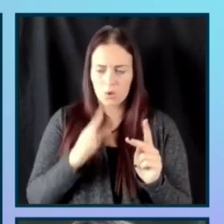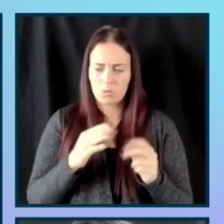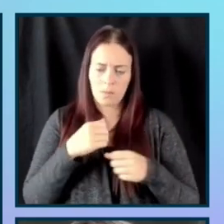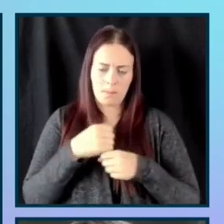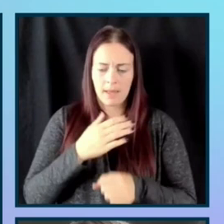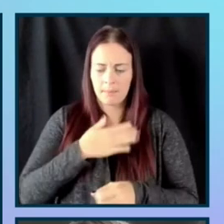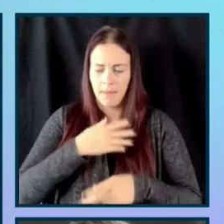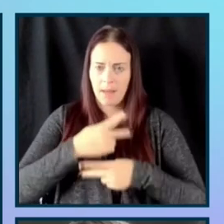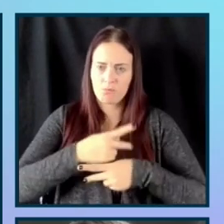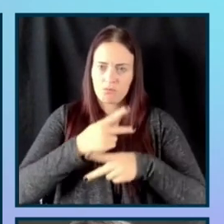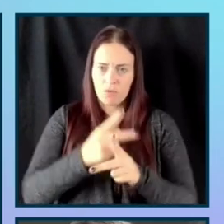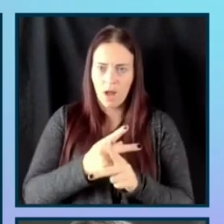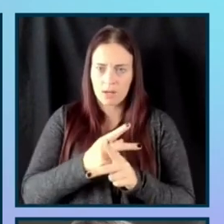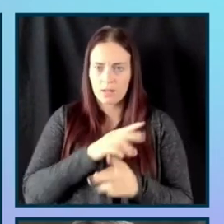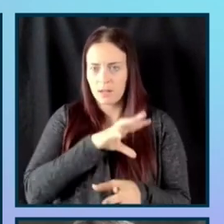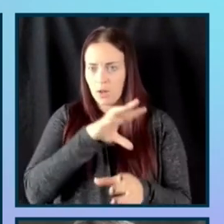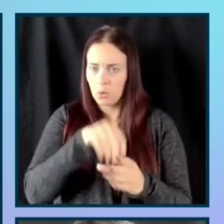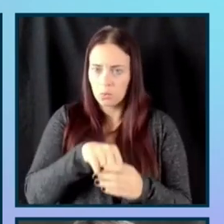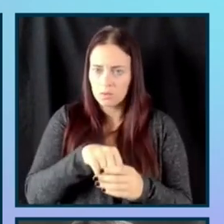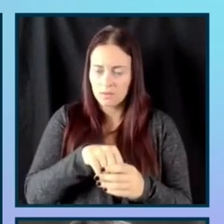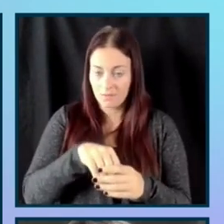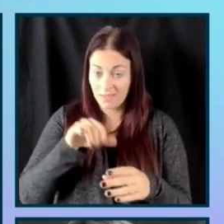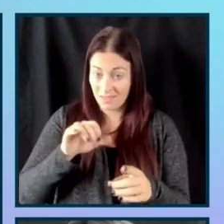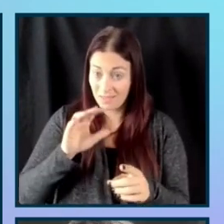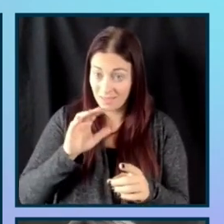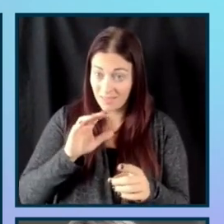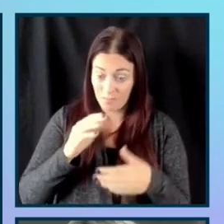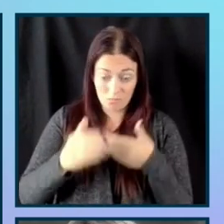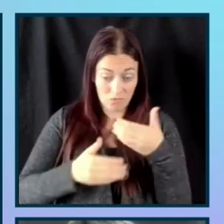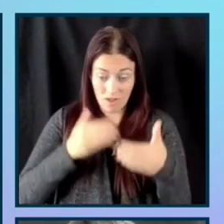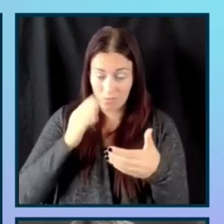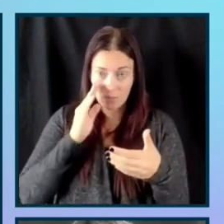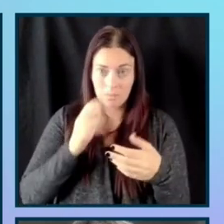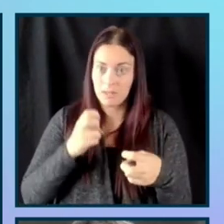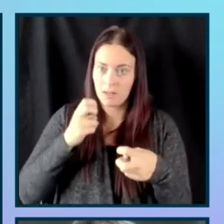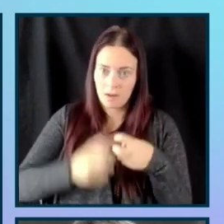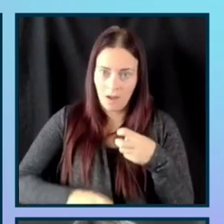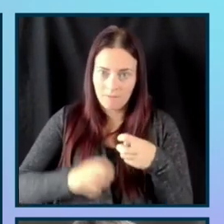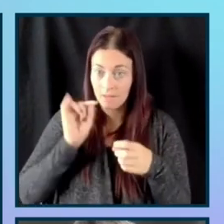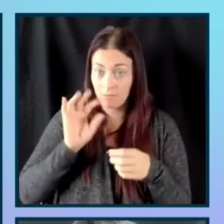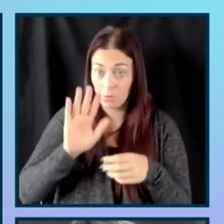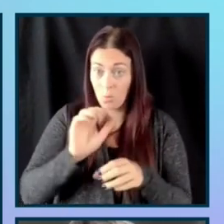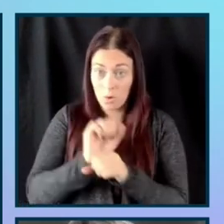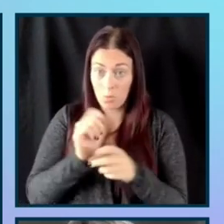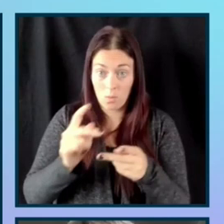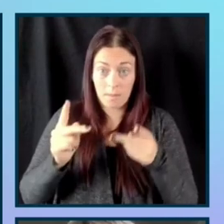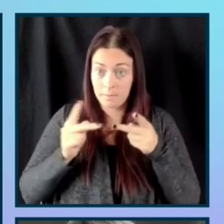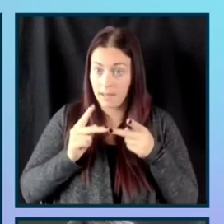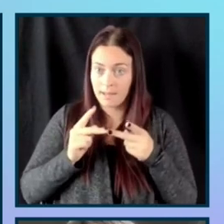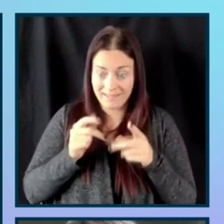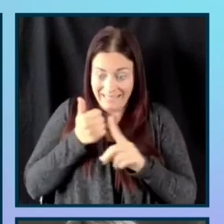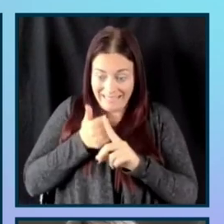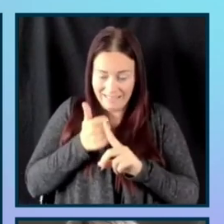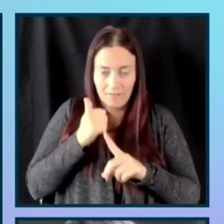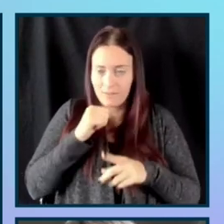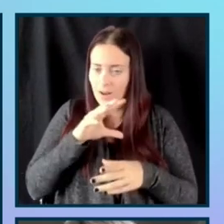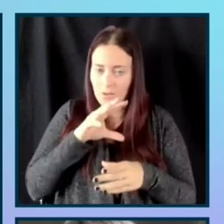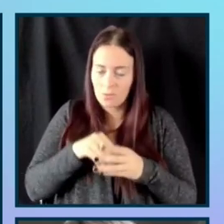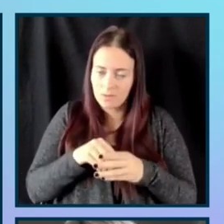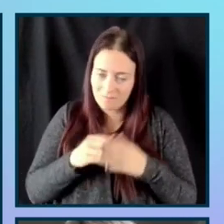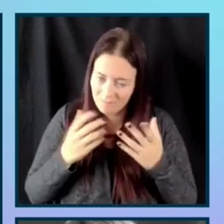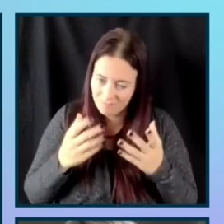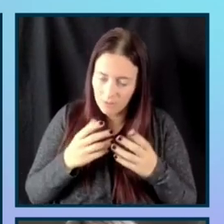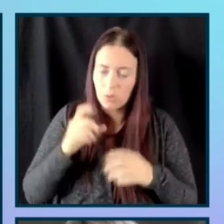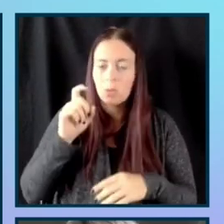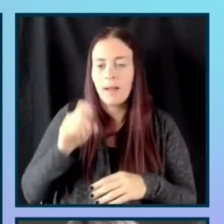um, that will be very difficult without having an inclusive workplace. Again, like I mentioned, it's important to be able to hire